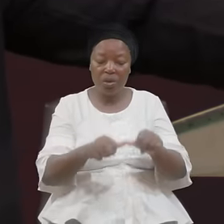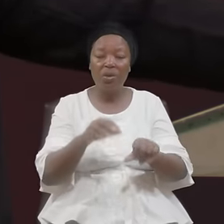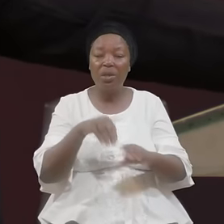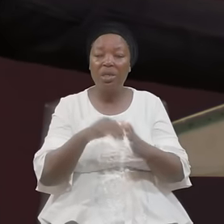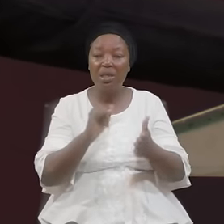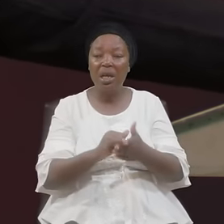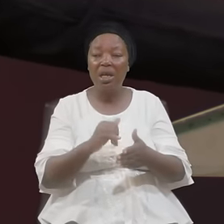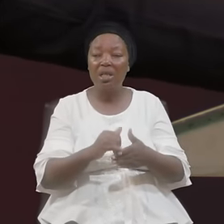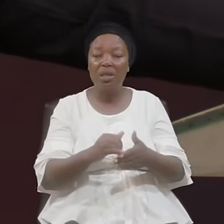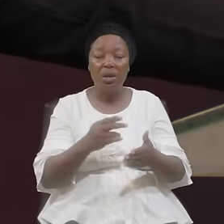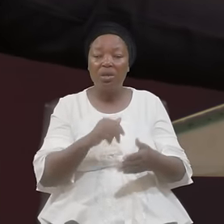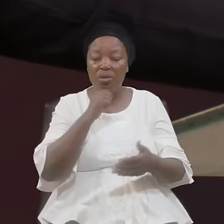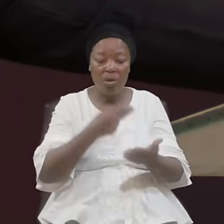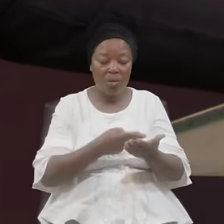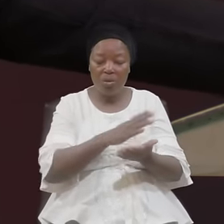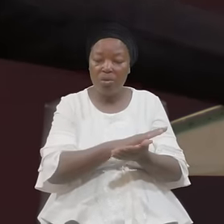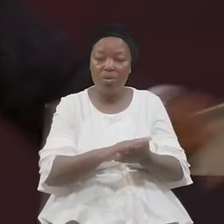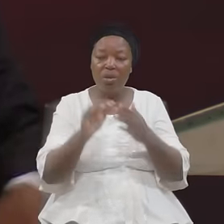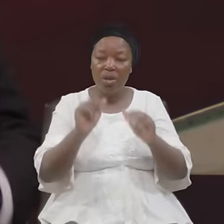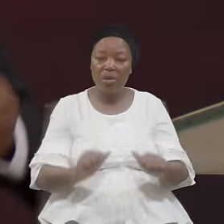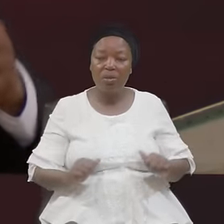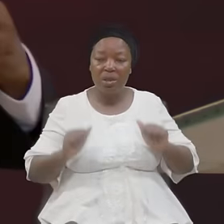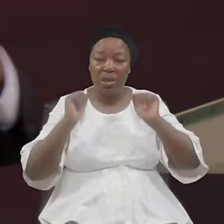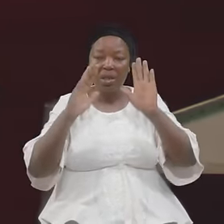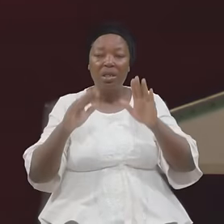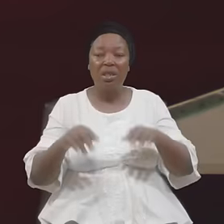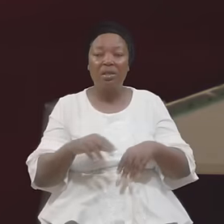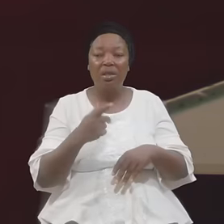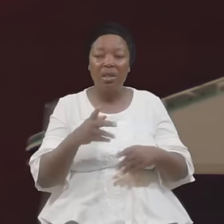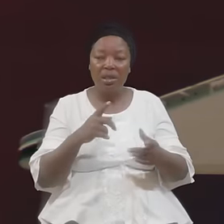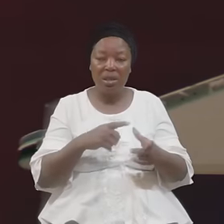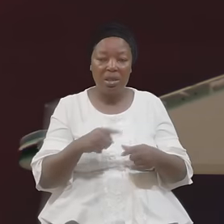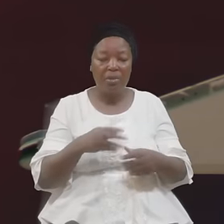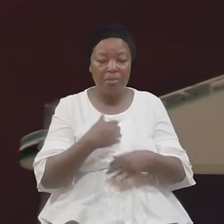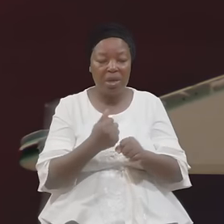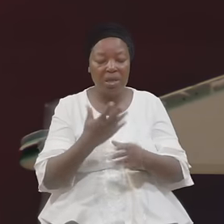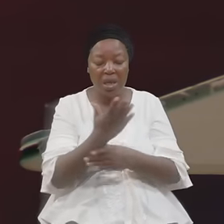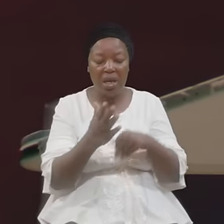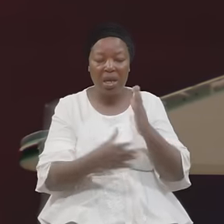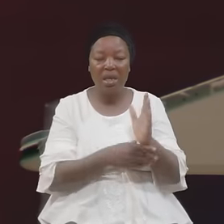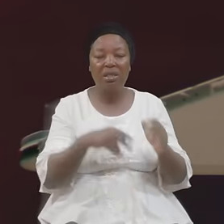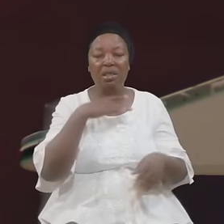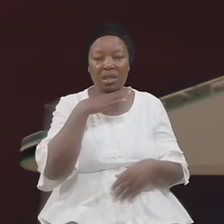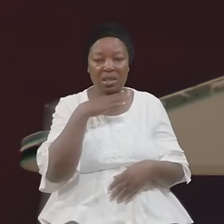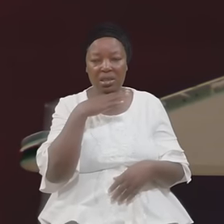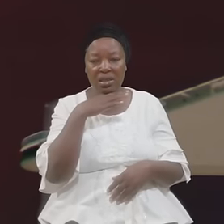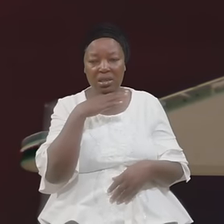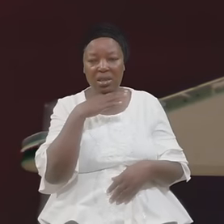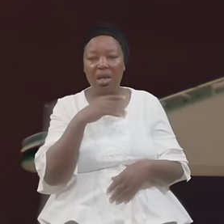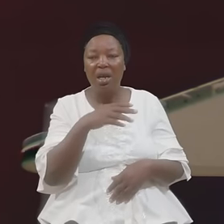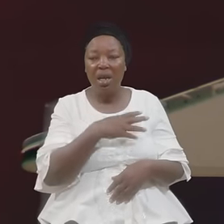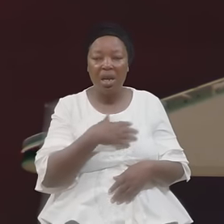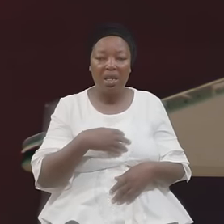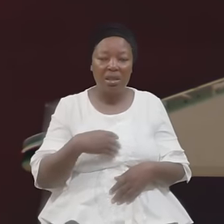Ongoing Consecration And They Soiled Their Hands And They